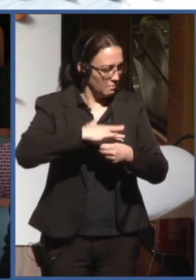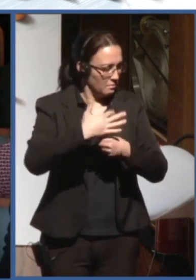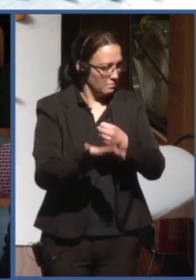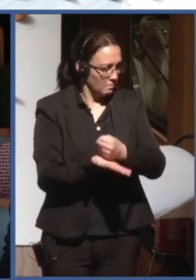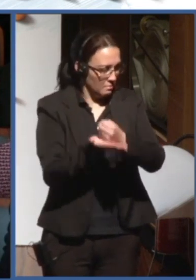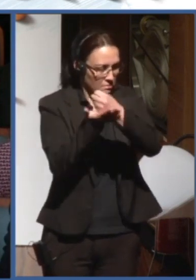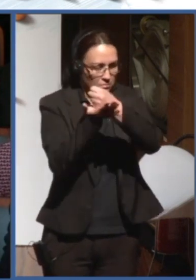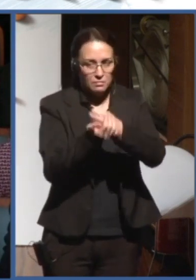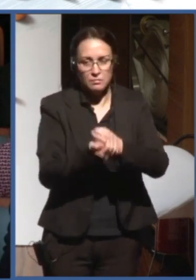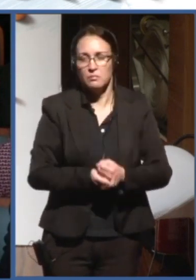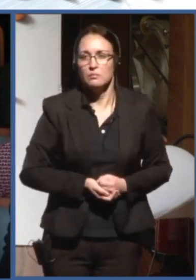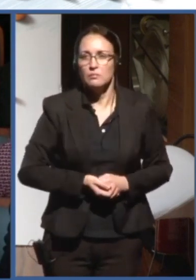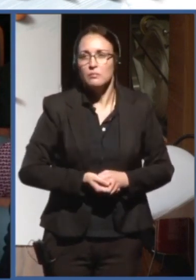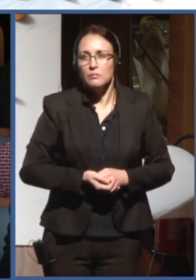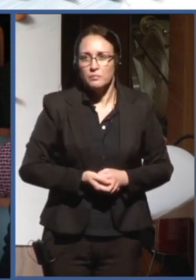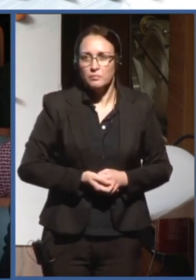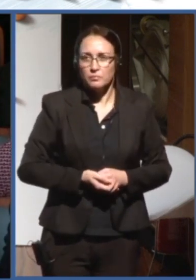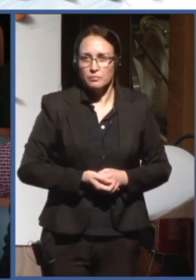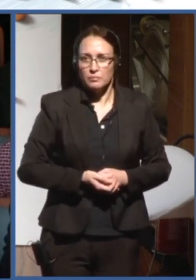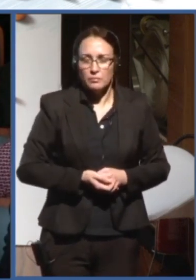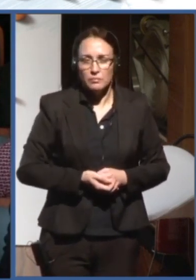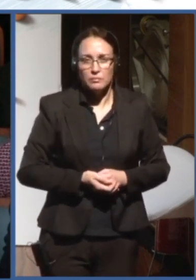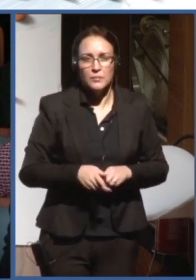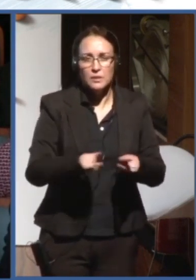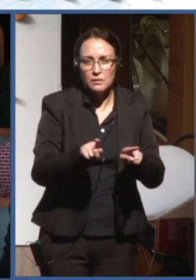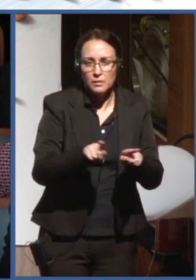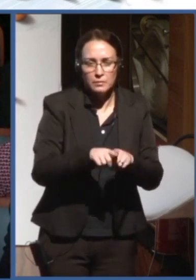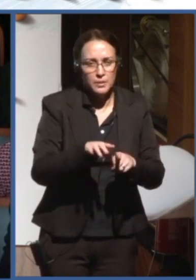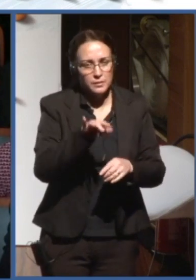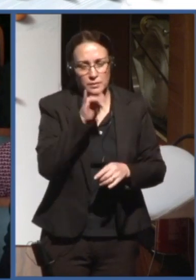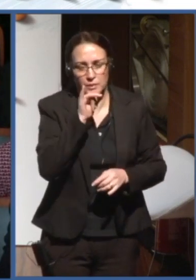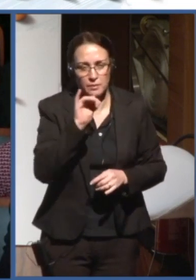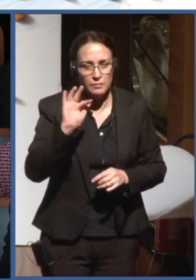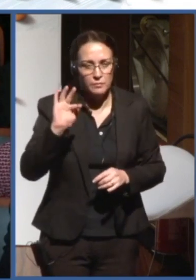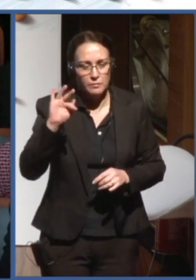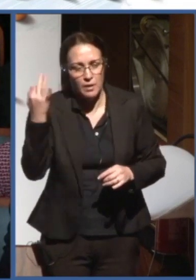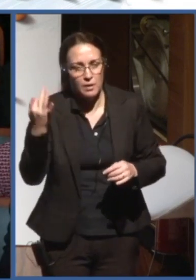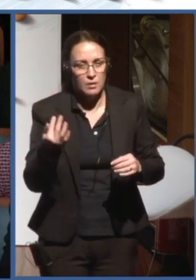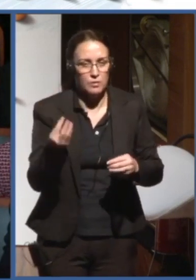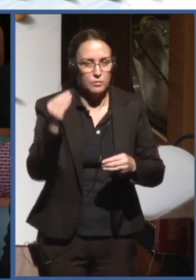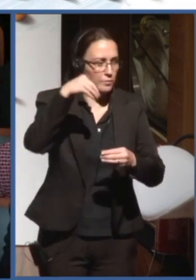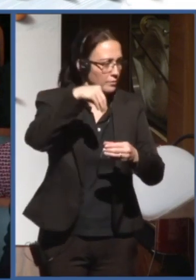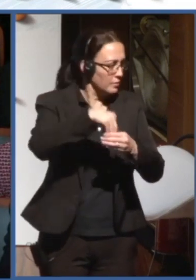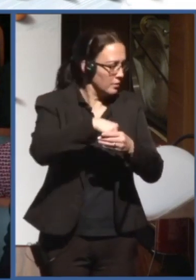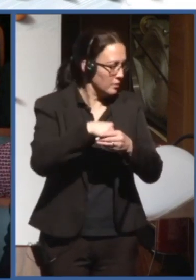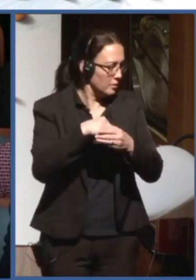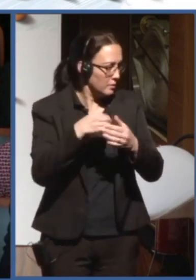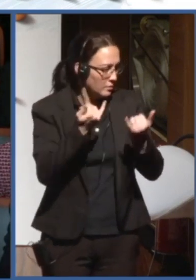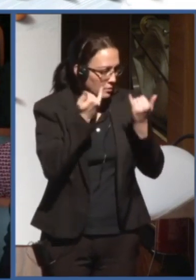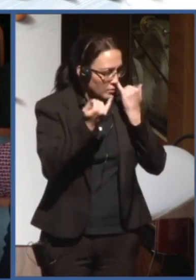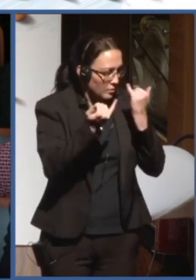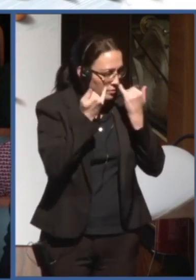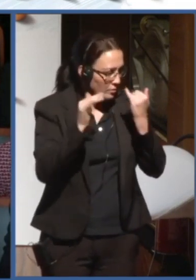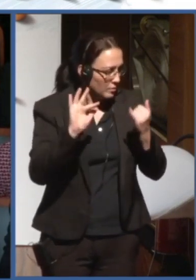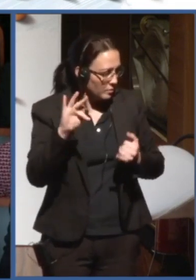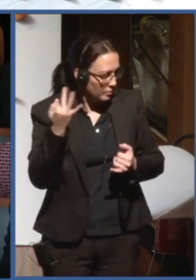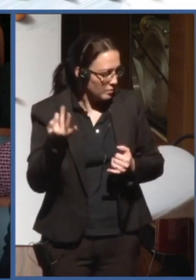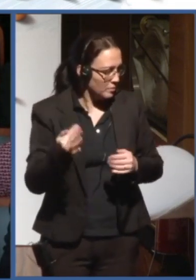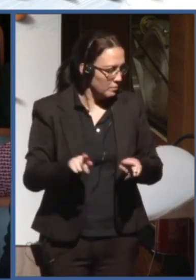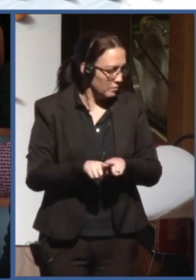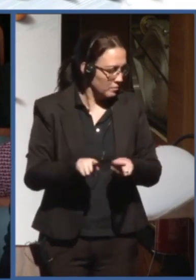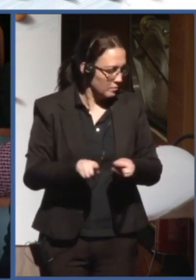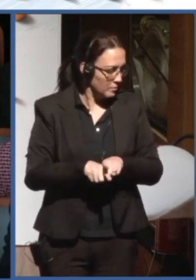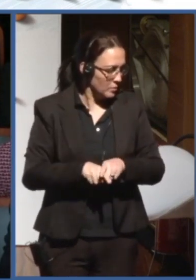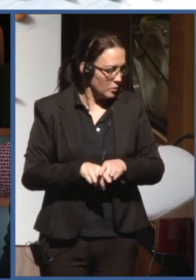used to fight the fake news, the deep fakes, or even to fight